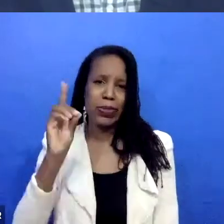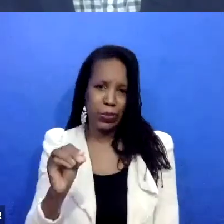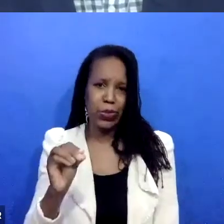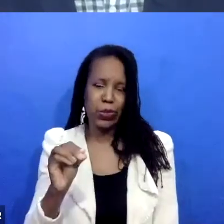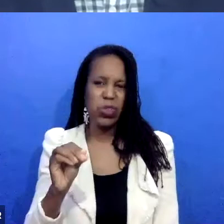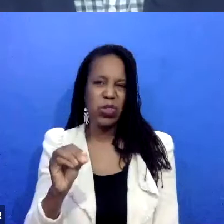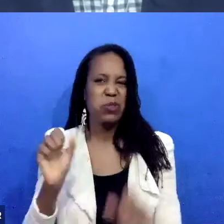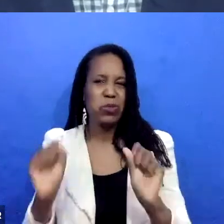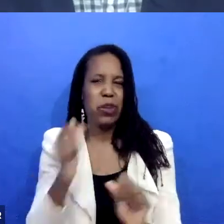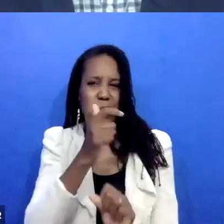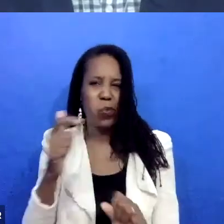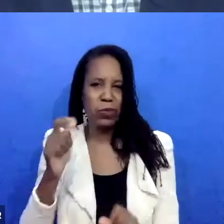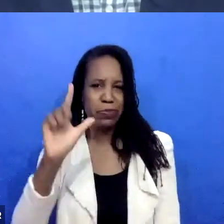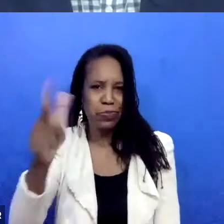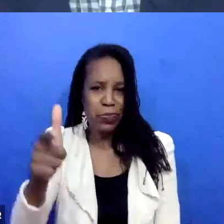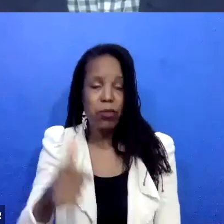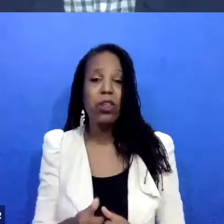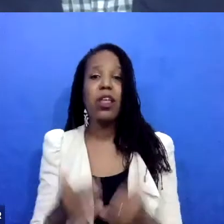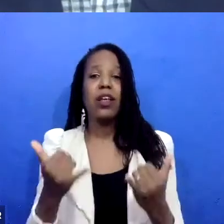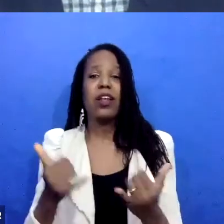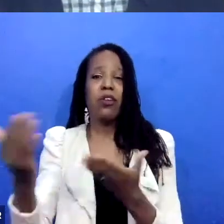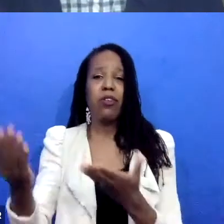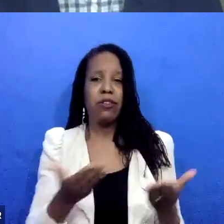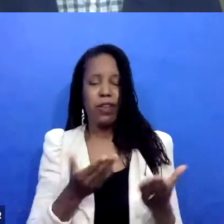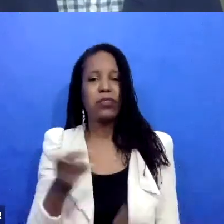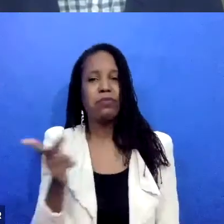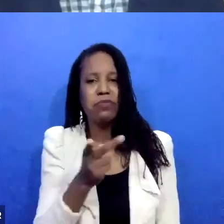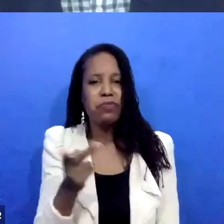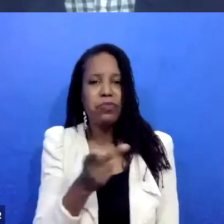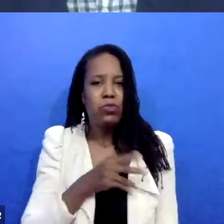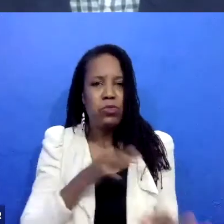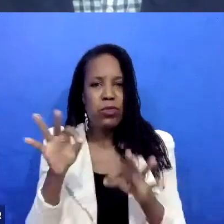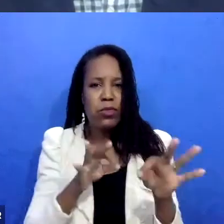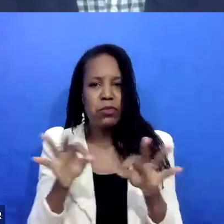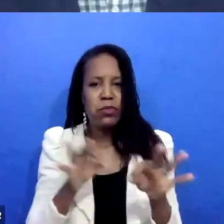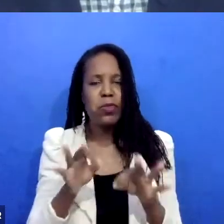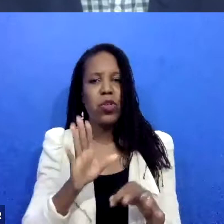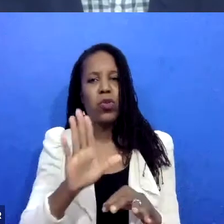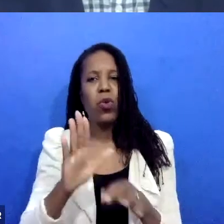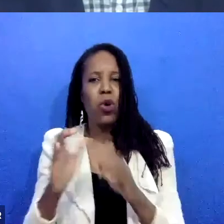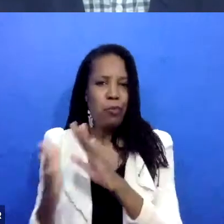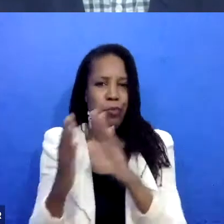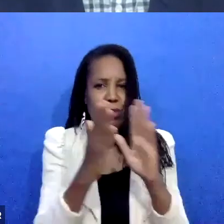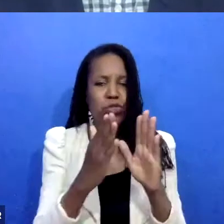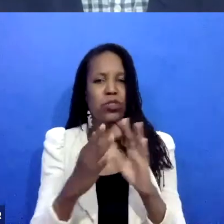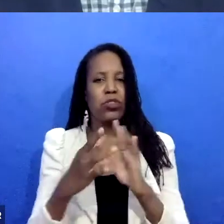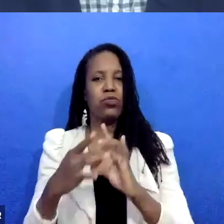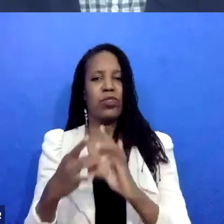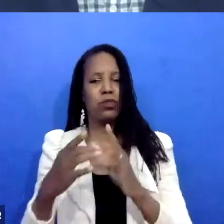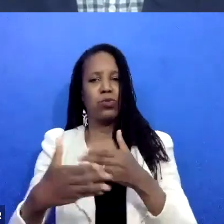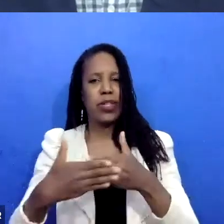about how you implement restorative approaches when addressing intimate partner violence. And I'm going to start with Sujatha.